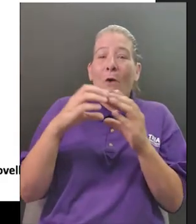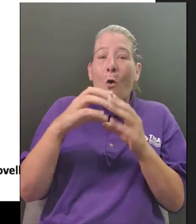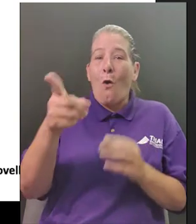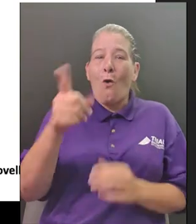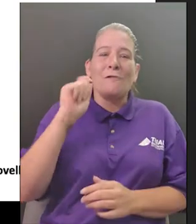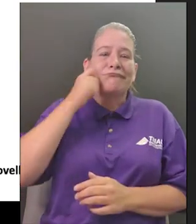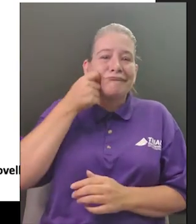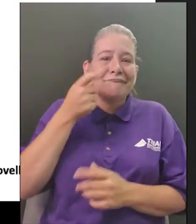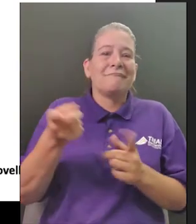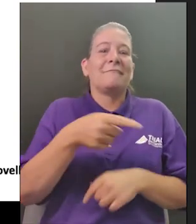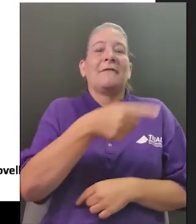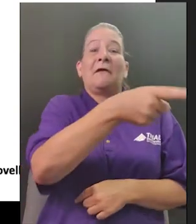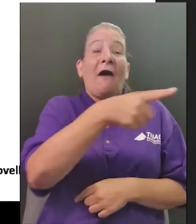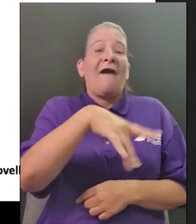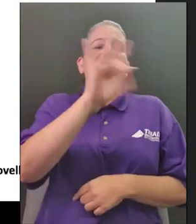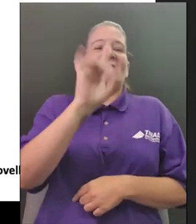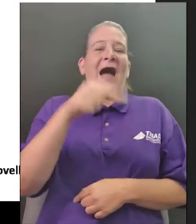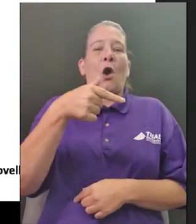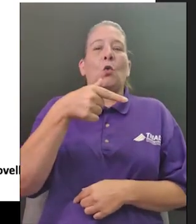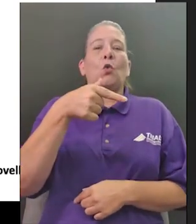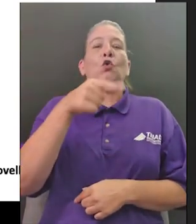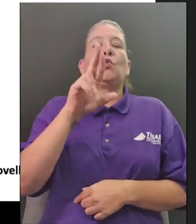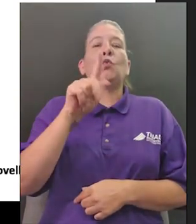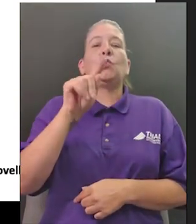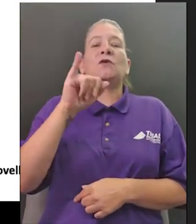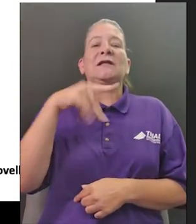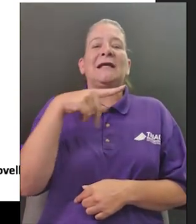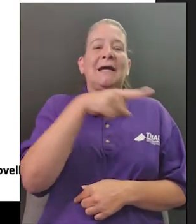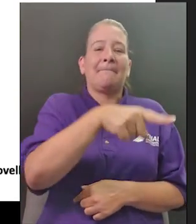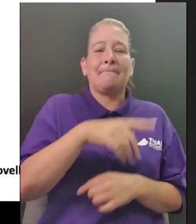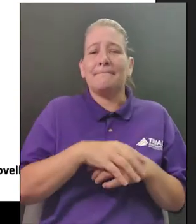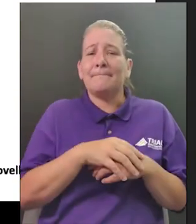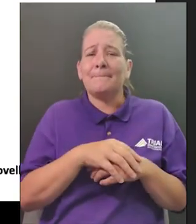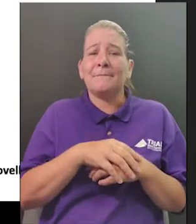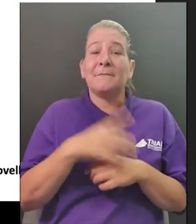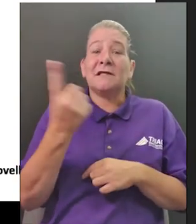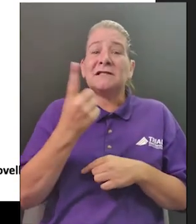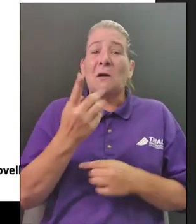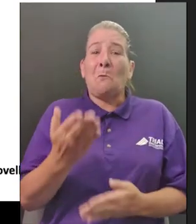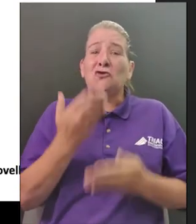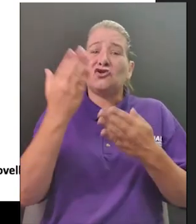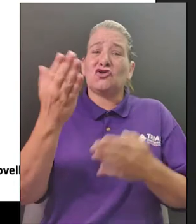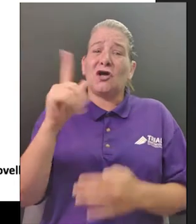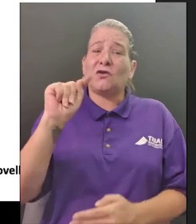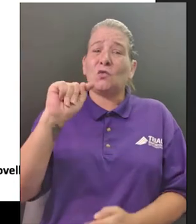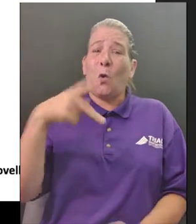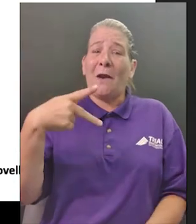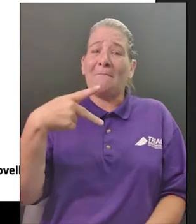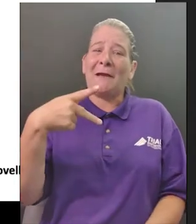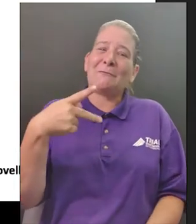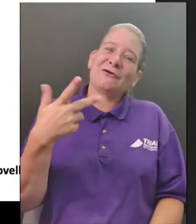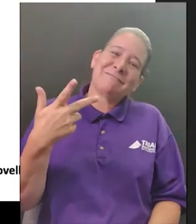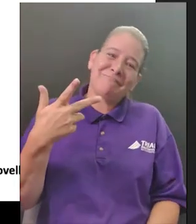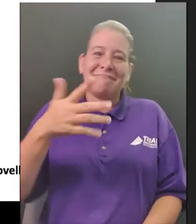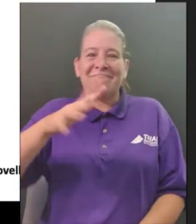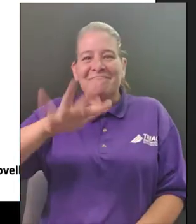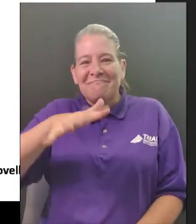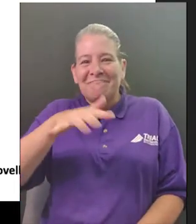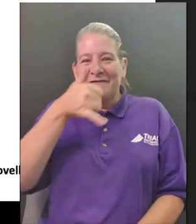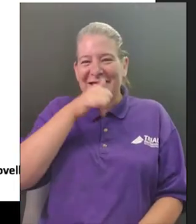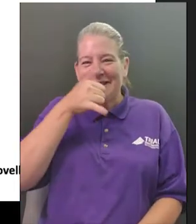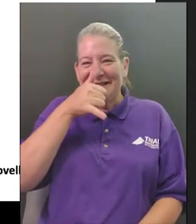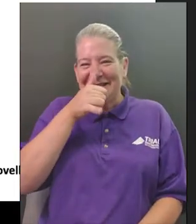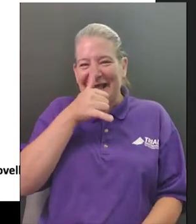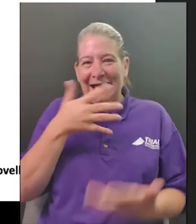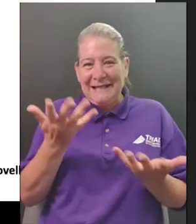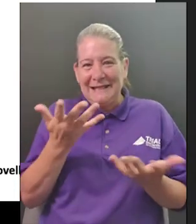it asks you for the first one what did you find so someone what did you find it looks like someone found a